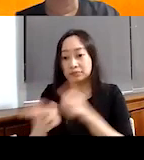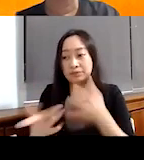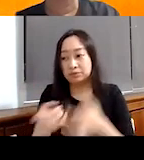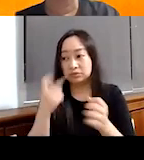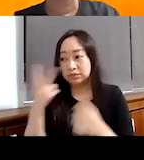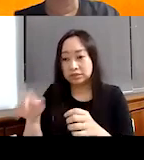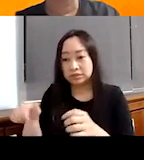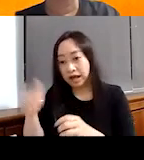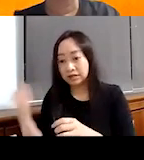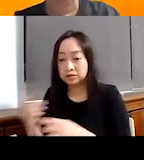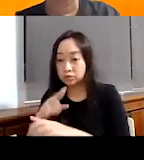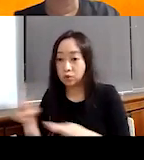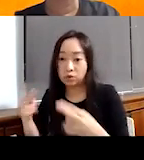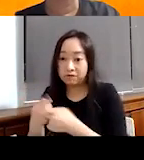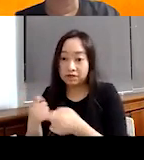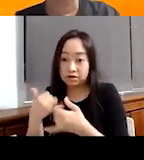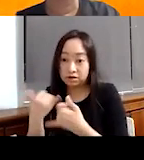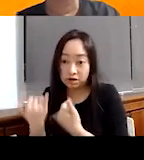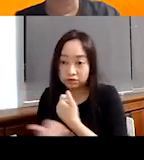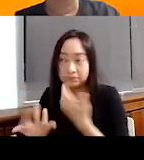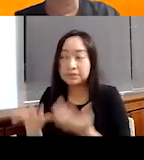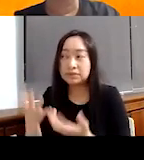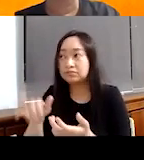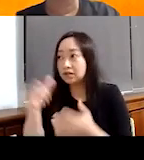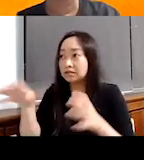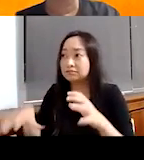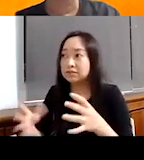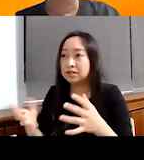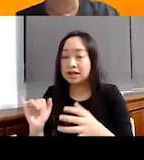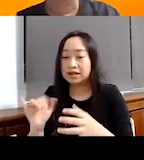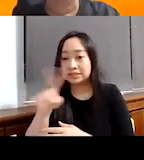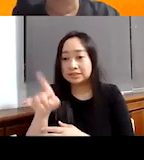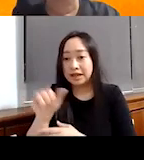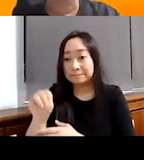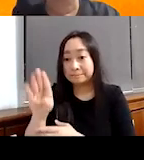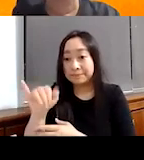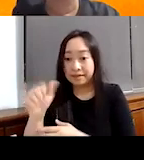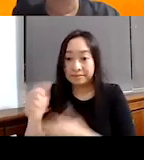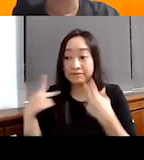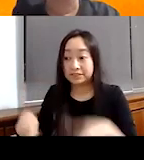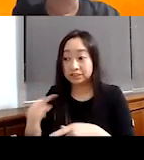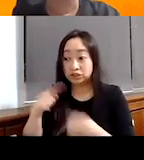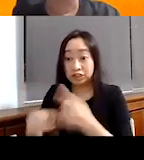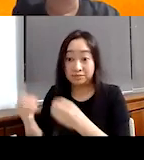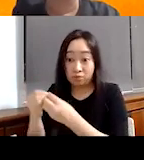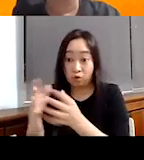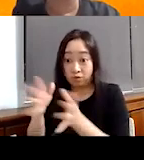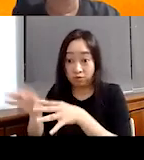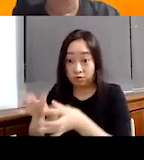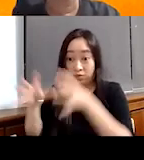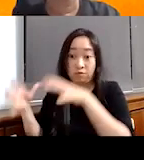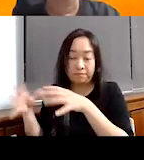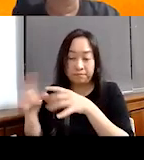a non-conflict country, maybe, you know, somewhere in, uh, Zambia. Um, but you will definitely see